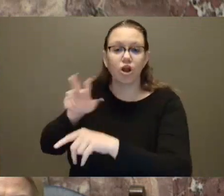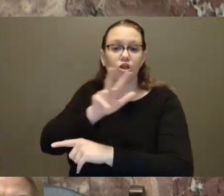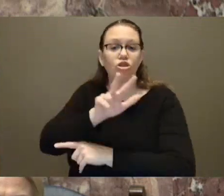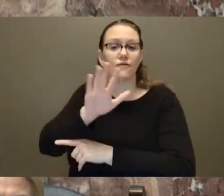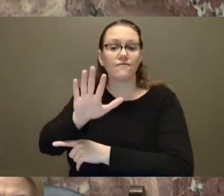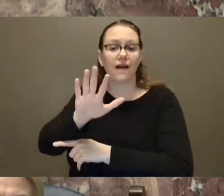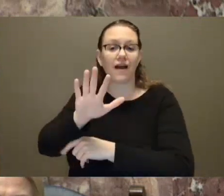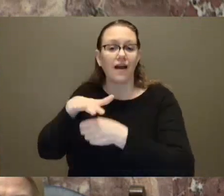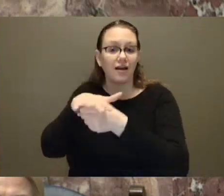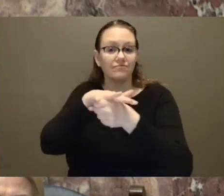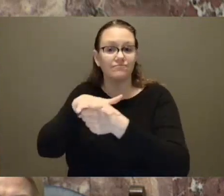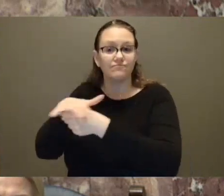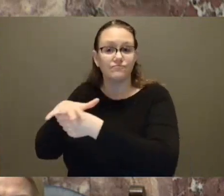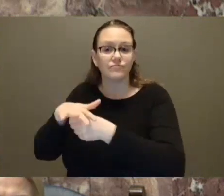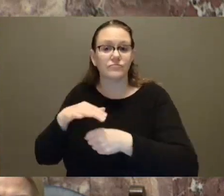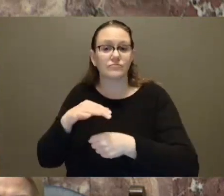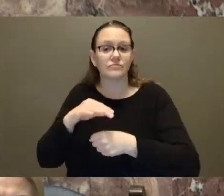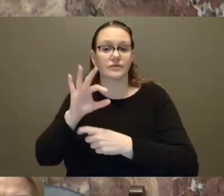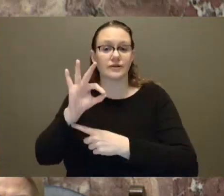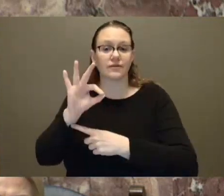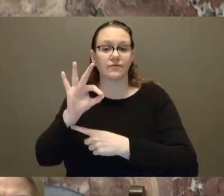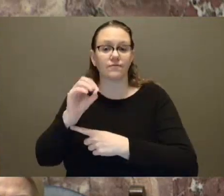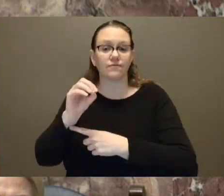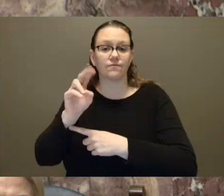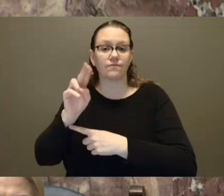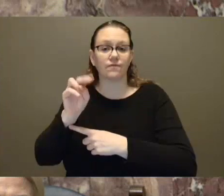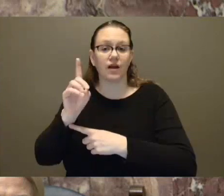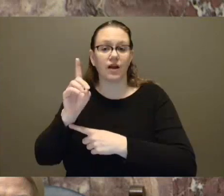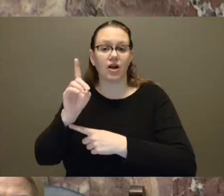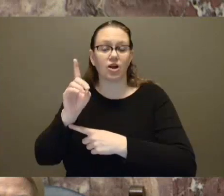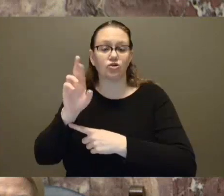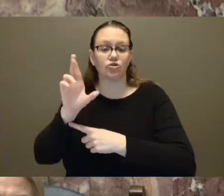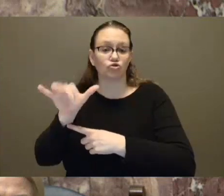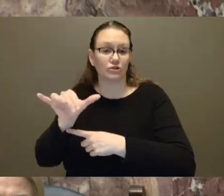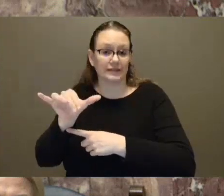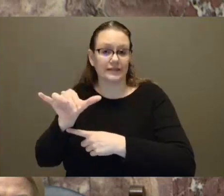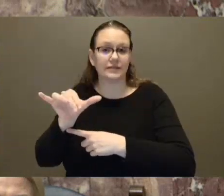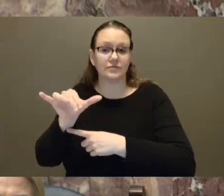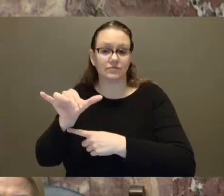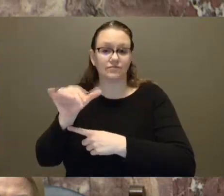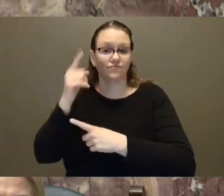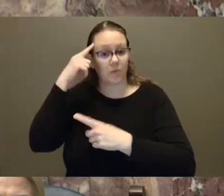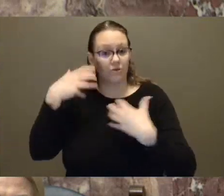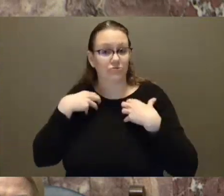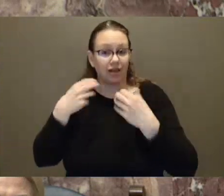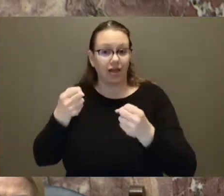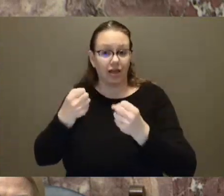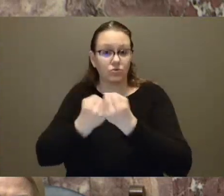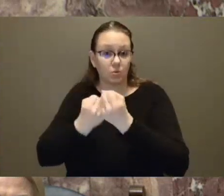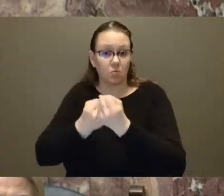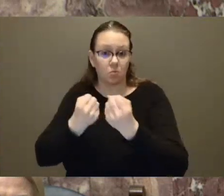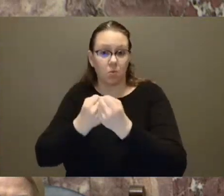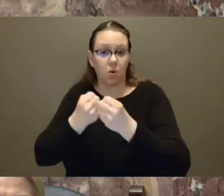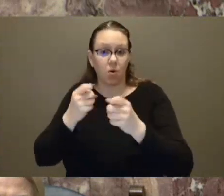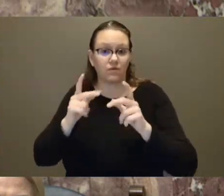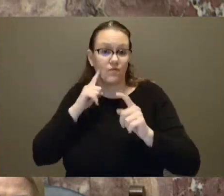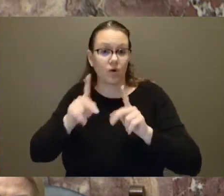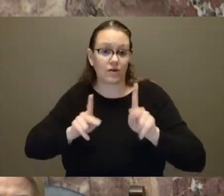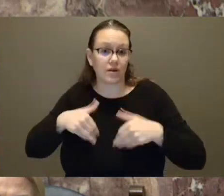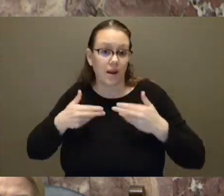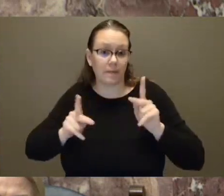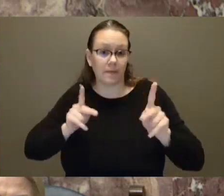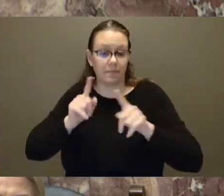teams. We have never seen the kind of investment we're making in our youth in terms of supporting their mental health in